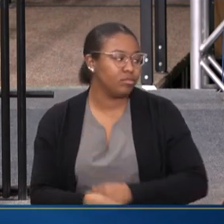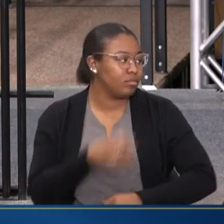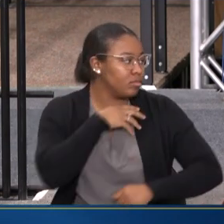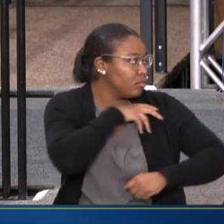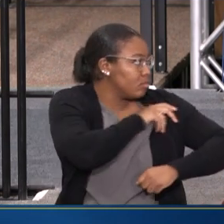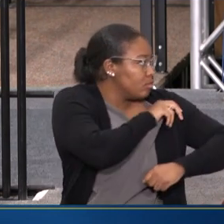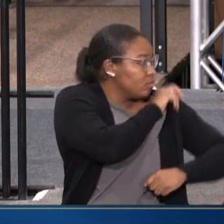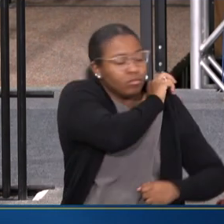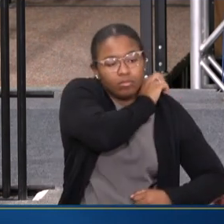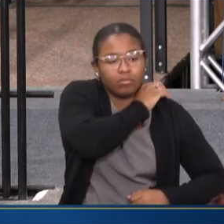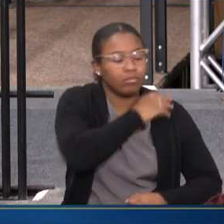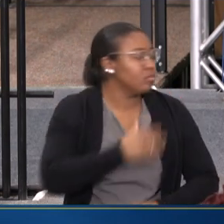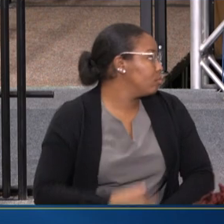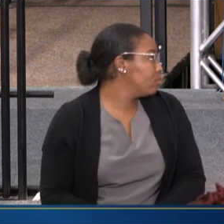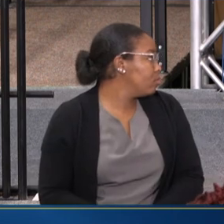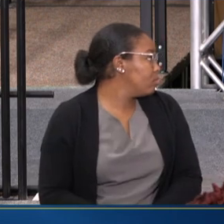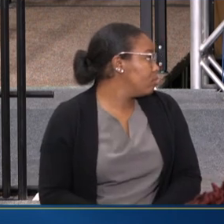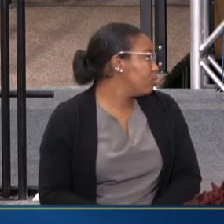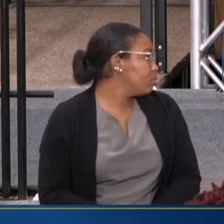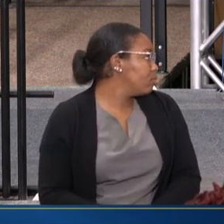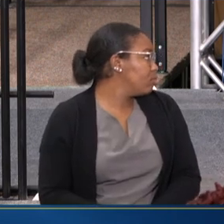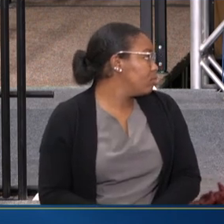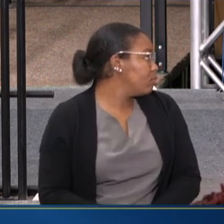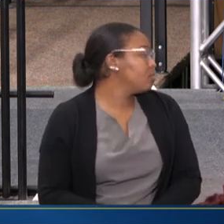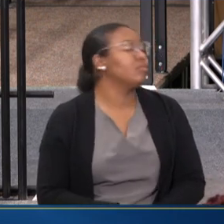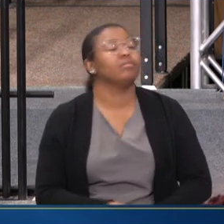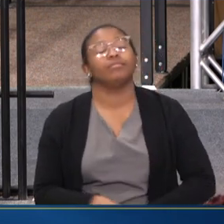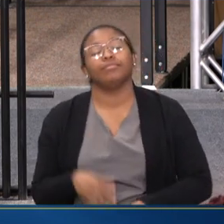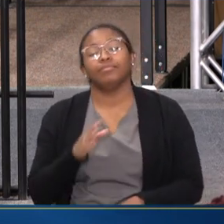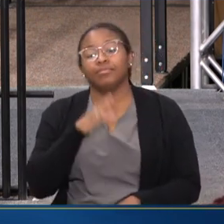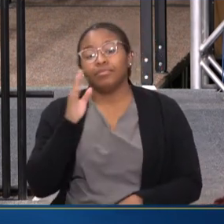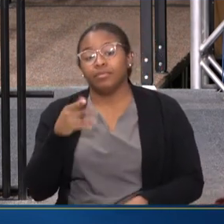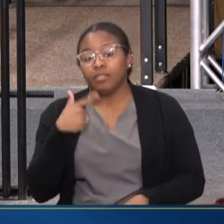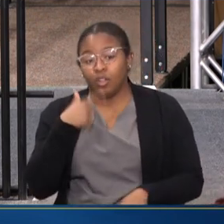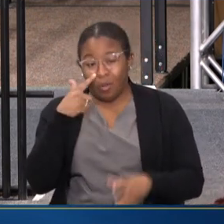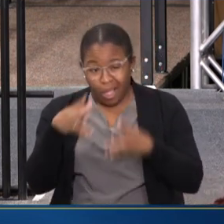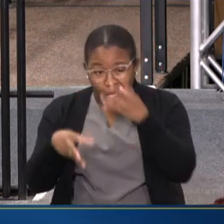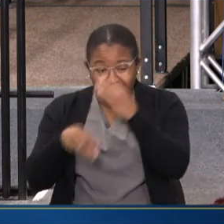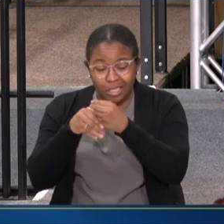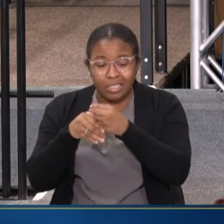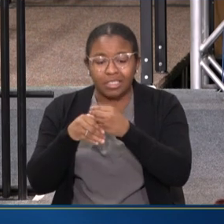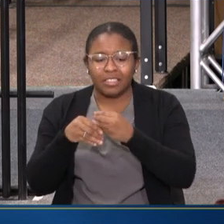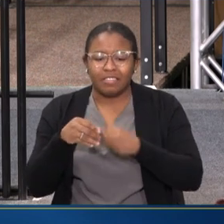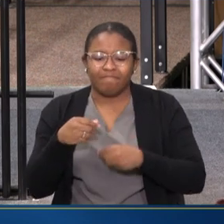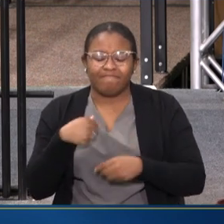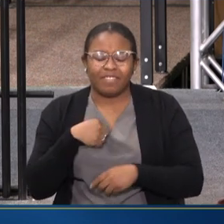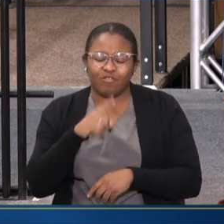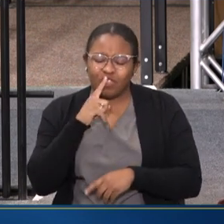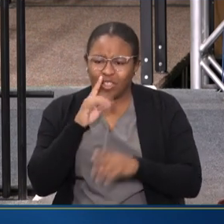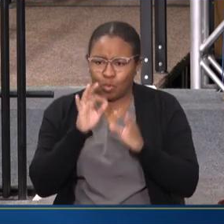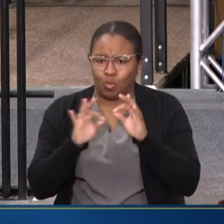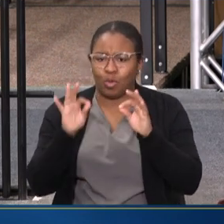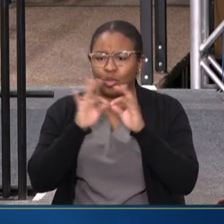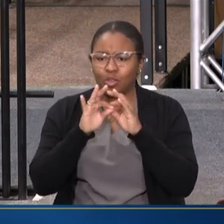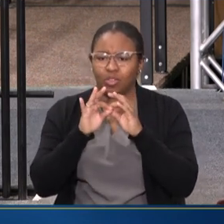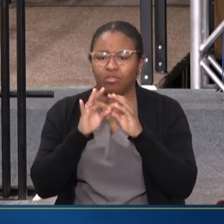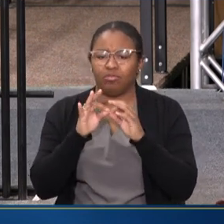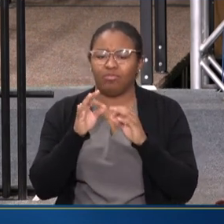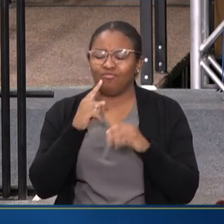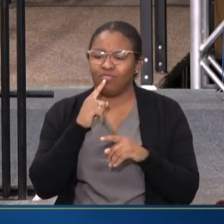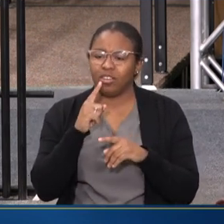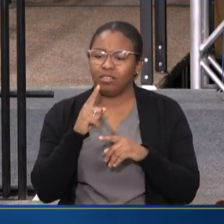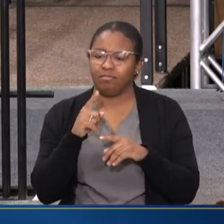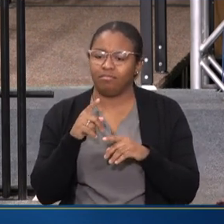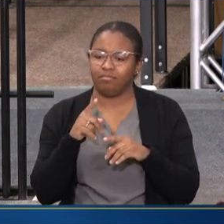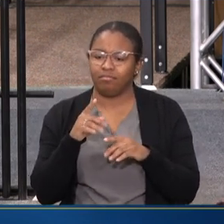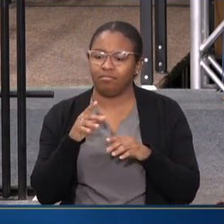AND I WILL JUST ADD, I WILL JUST ADD, YOU KNOW, I THINK IT'S WORTH JUST REALLY TAKING A MOMENT